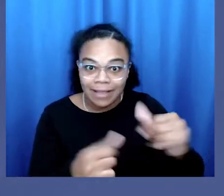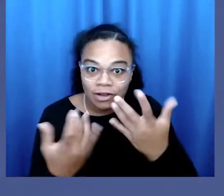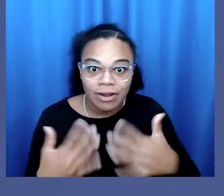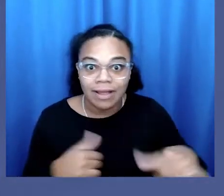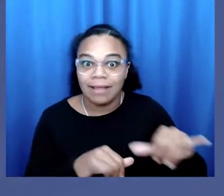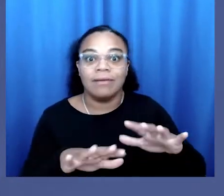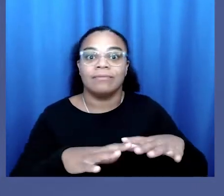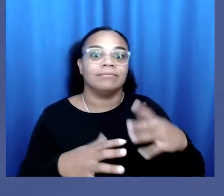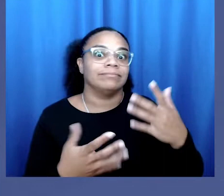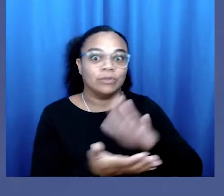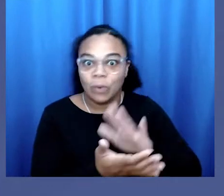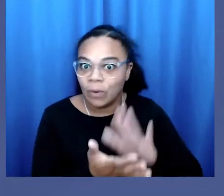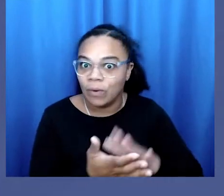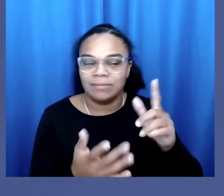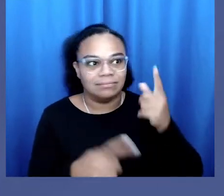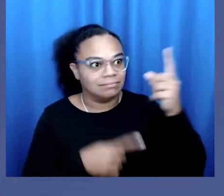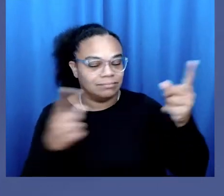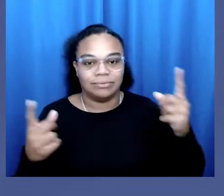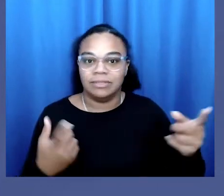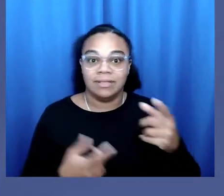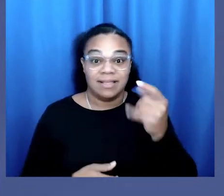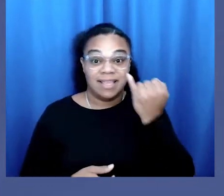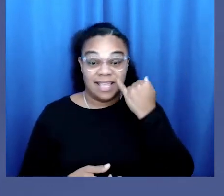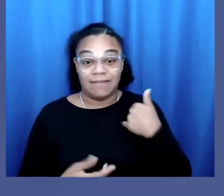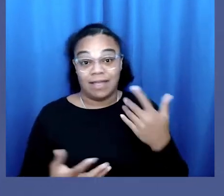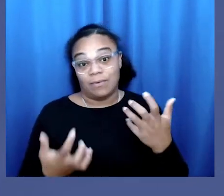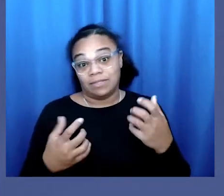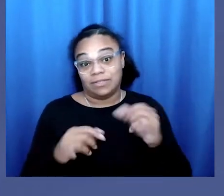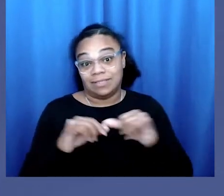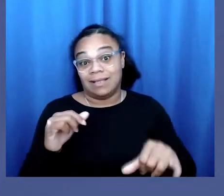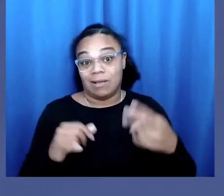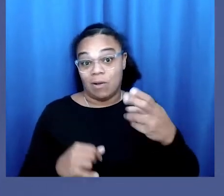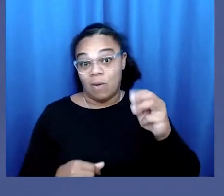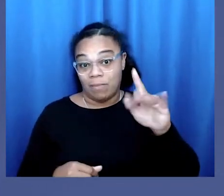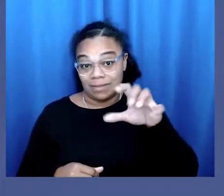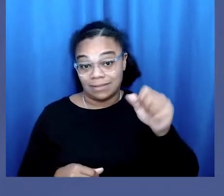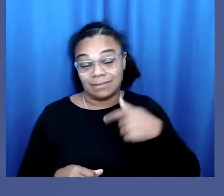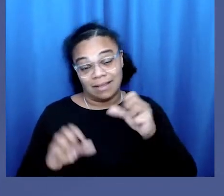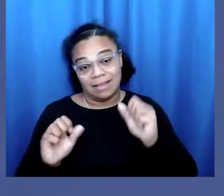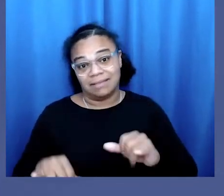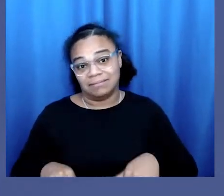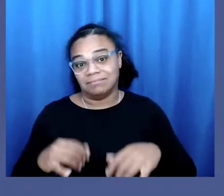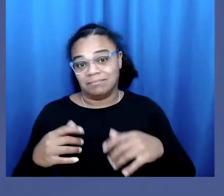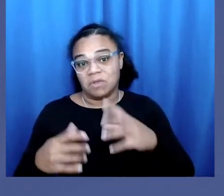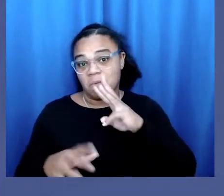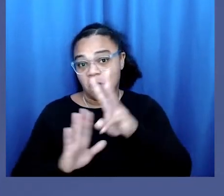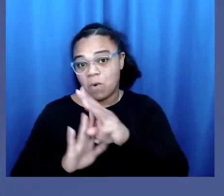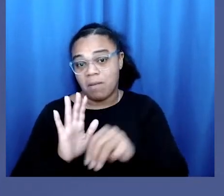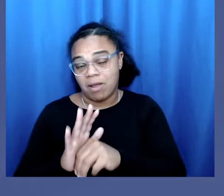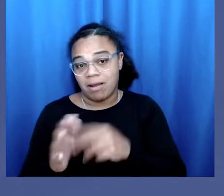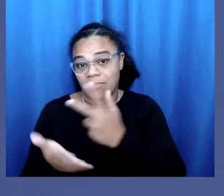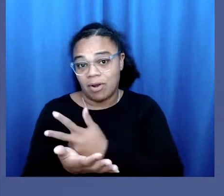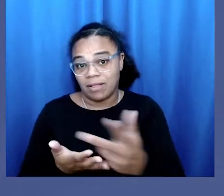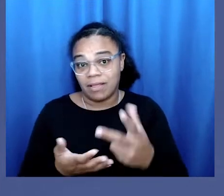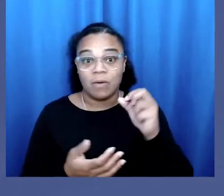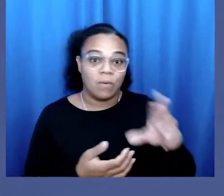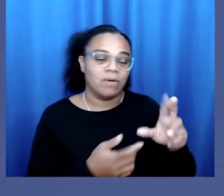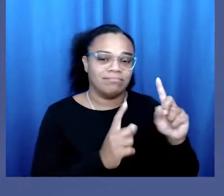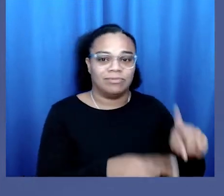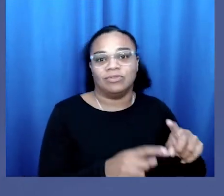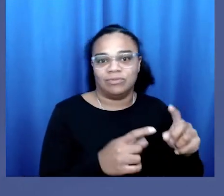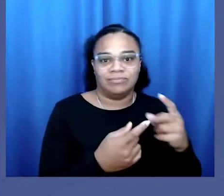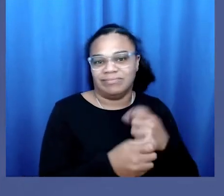me that if I am going to take the homeless route that I can stay in the Walmart parking lot or a run-down hotel known for drugs and prostitution.